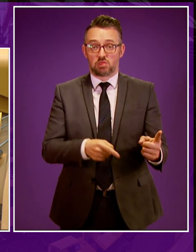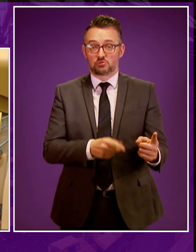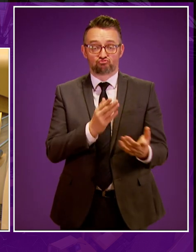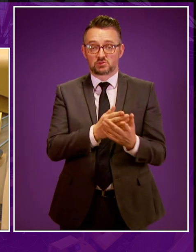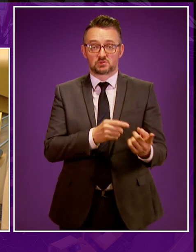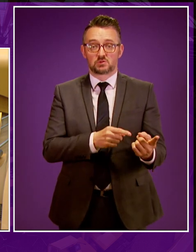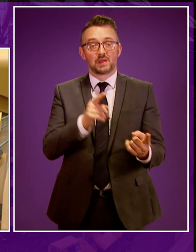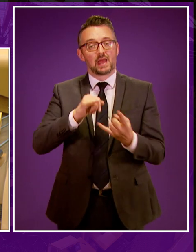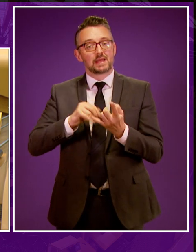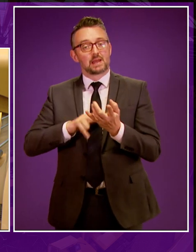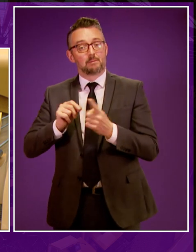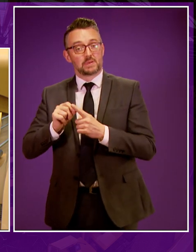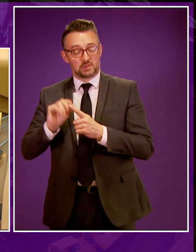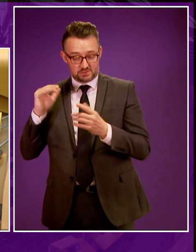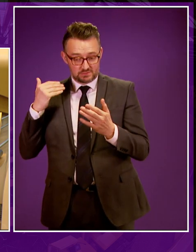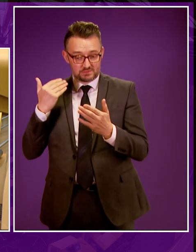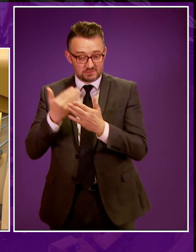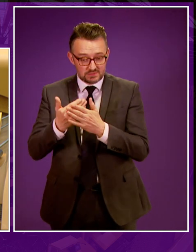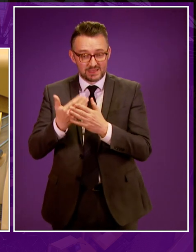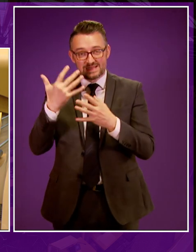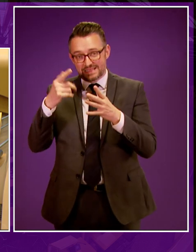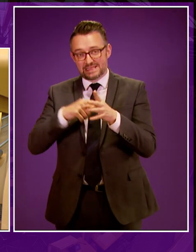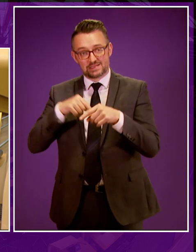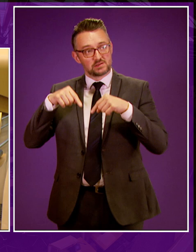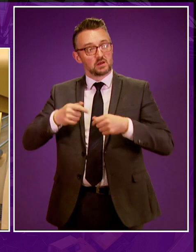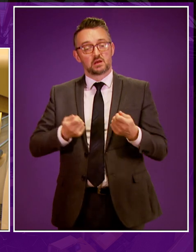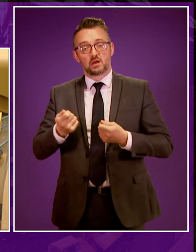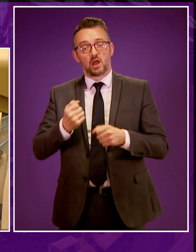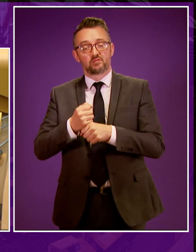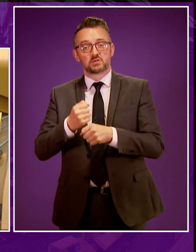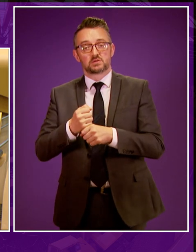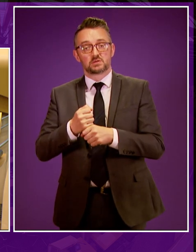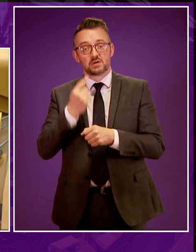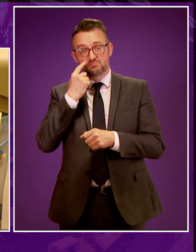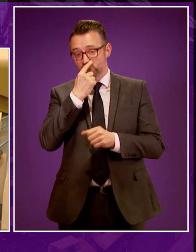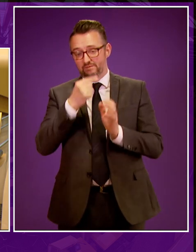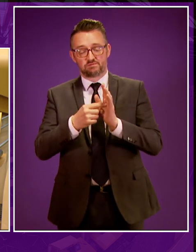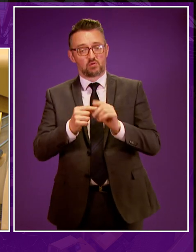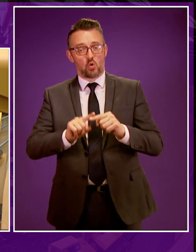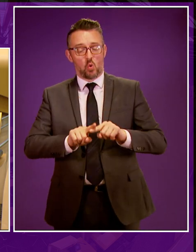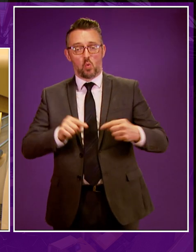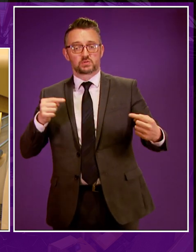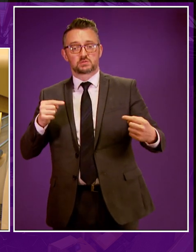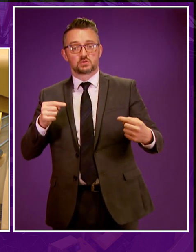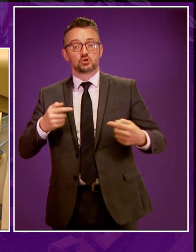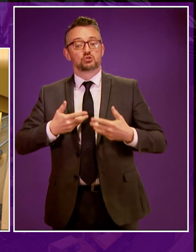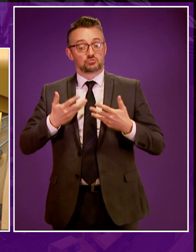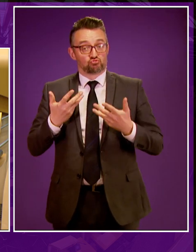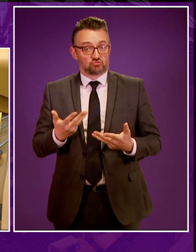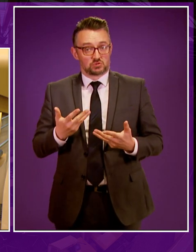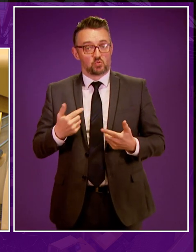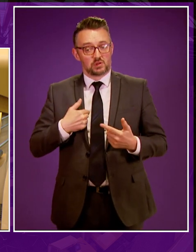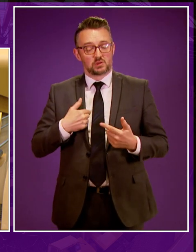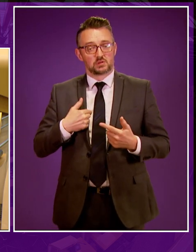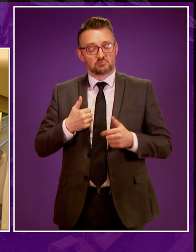The SNP's record today and in our last 10 years of government proves the exact opposite. Today we act in the